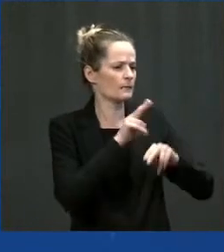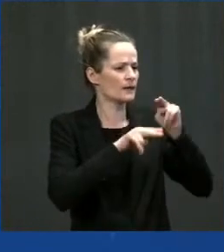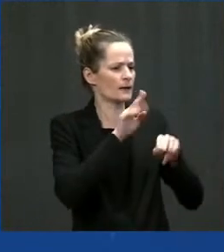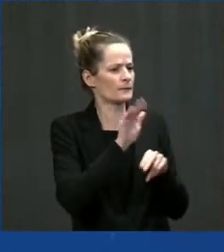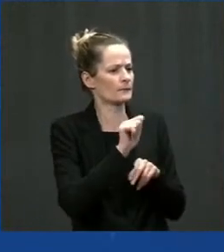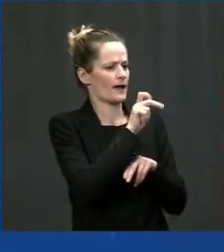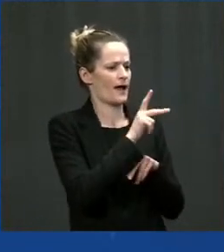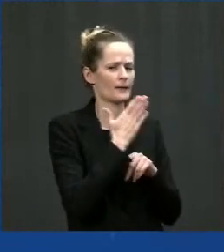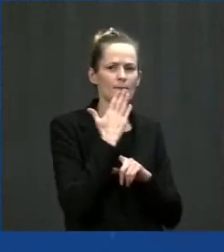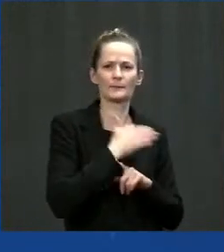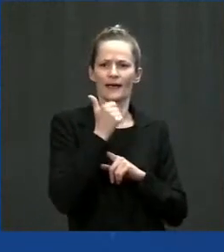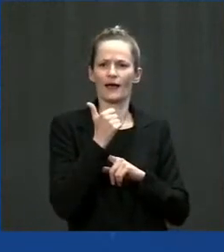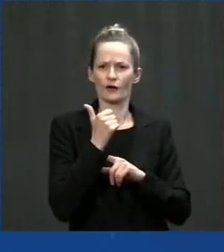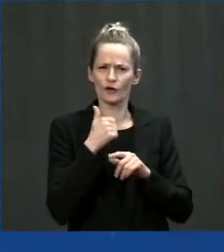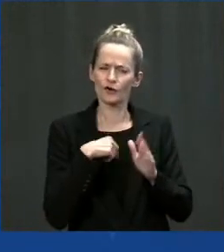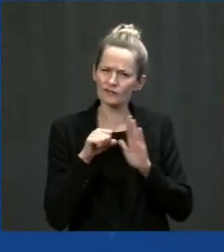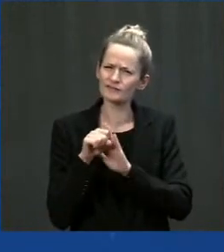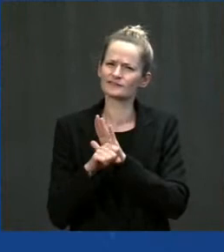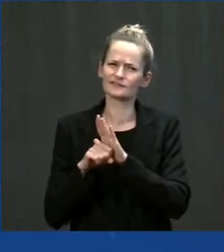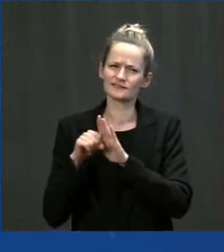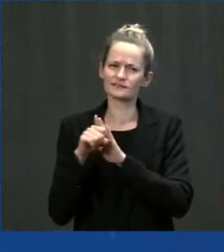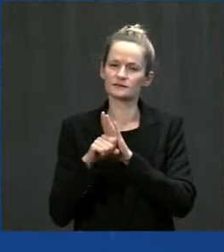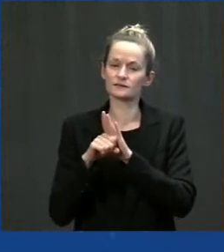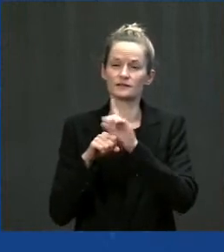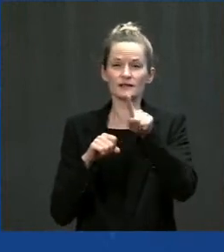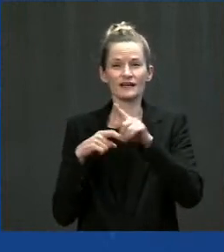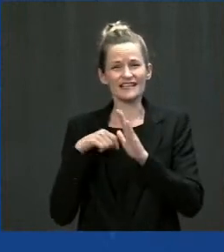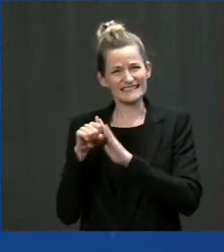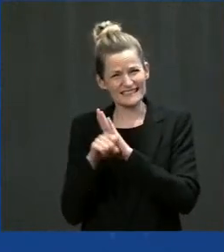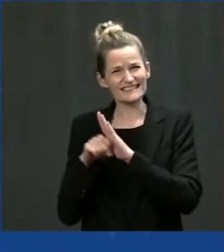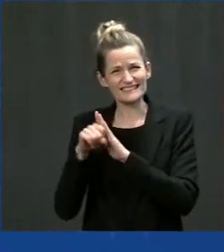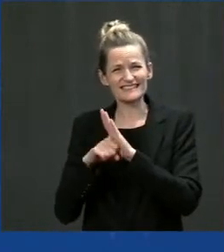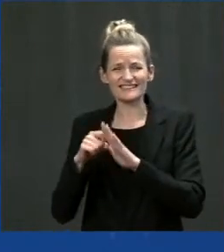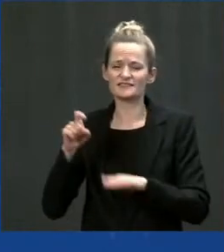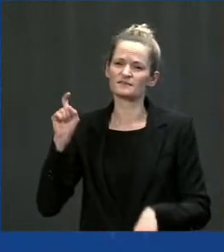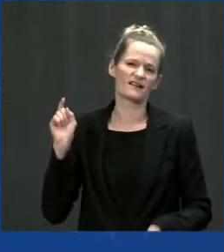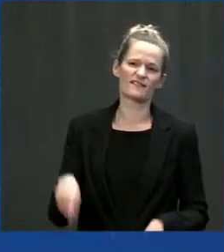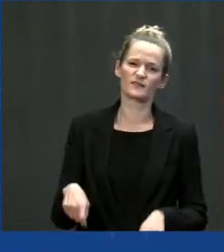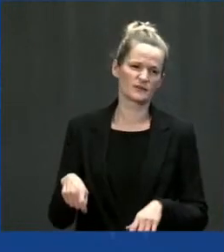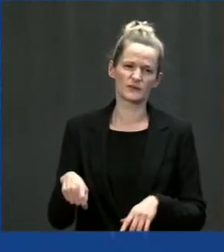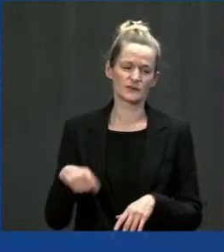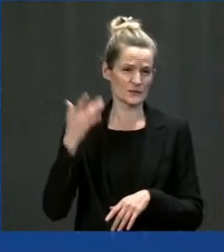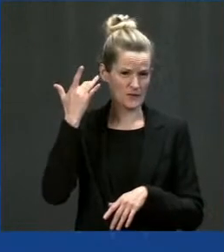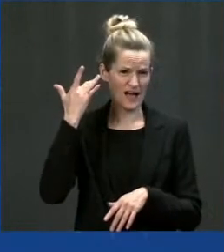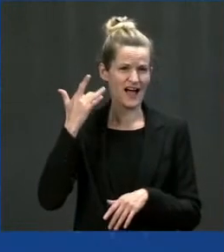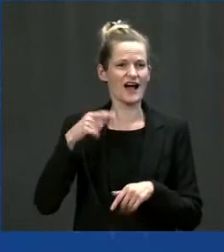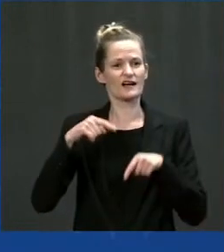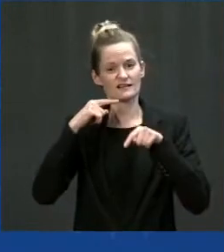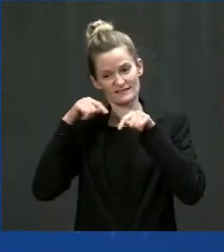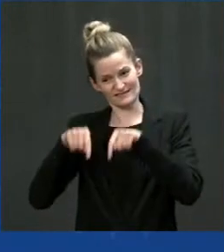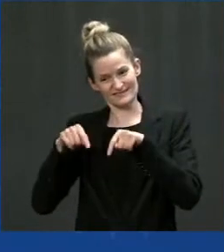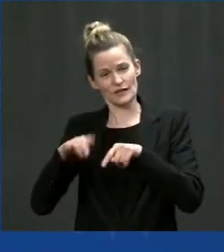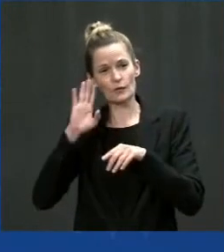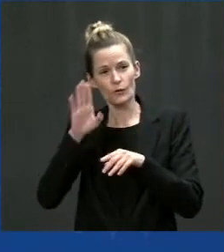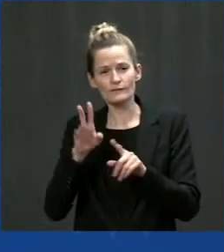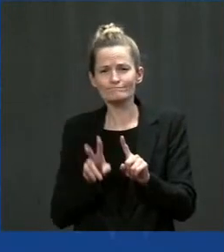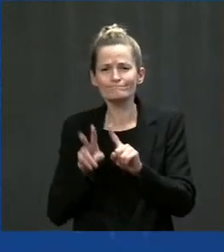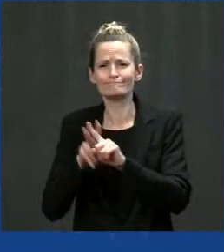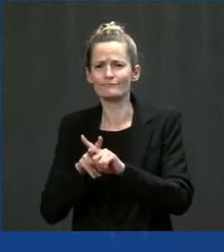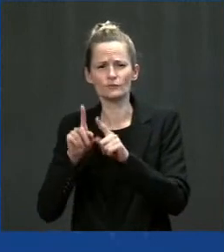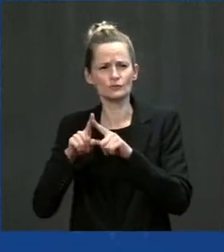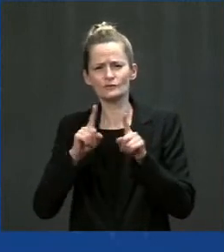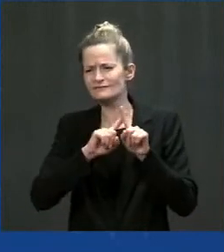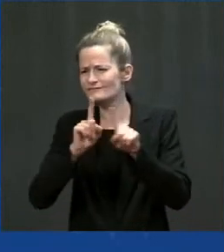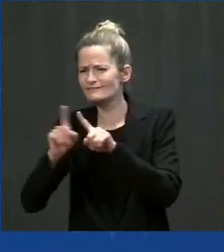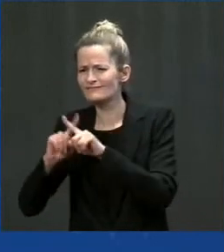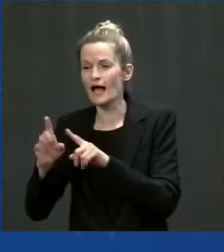This bill is going to deliver high-speed Internet to every American and will build a national network of 500,000 electric